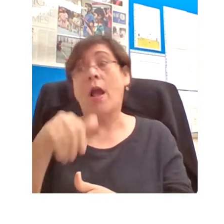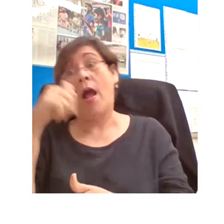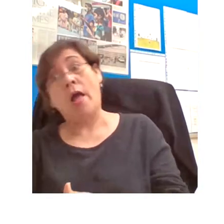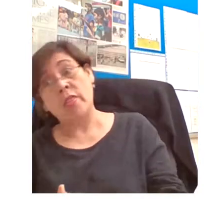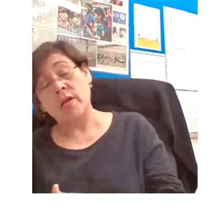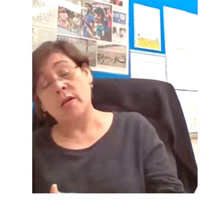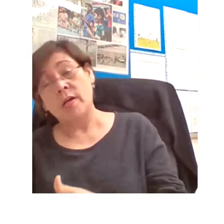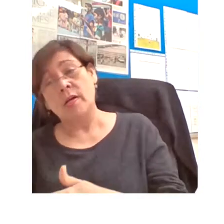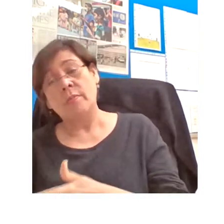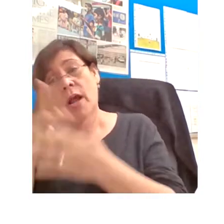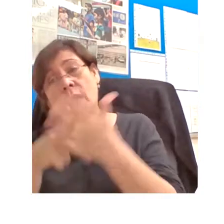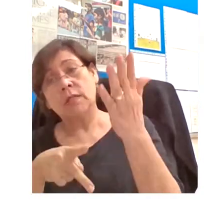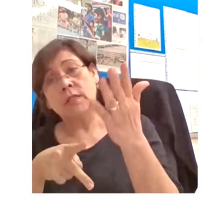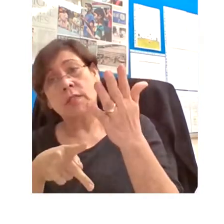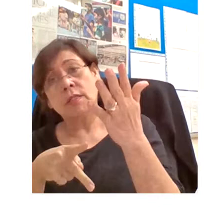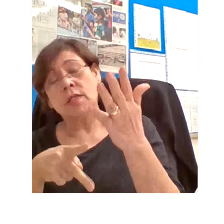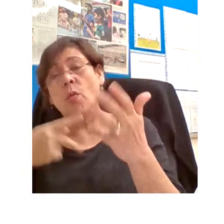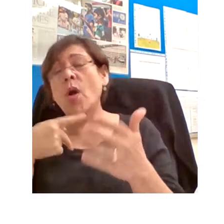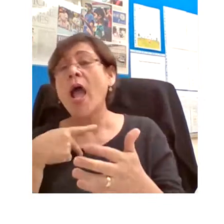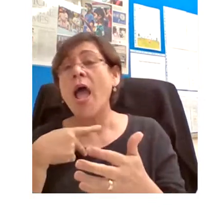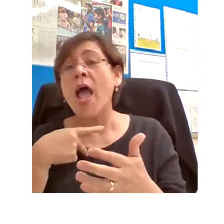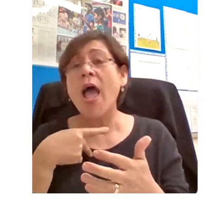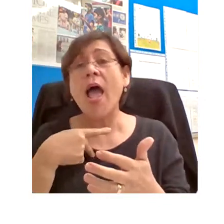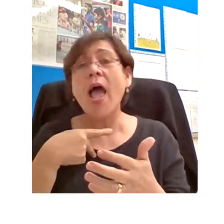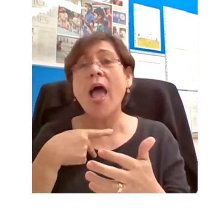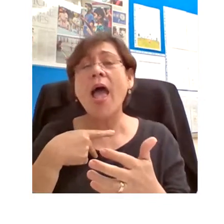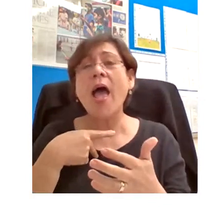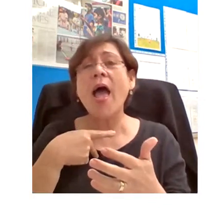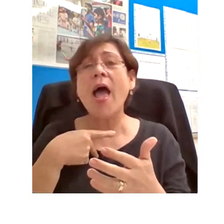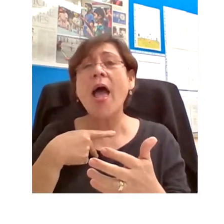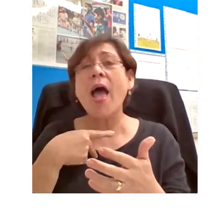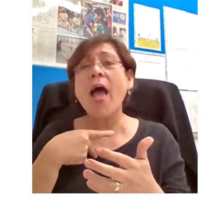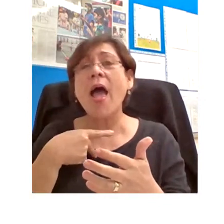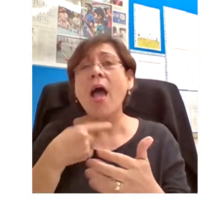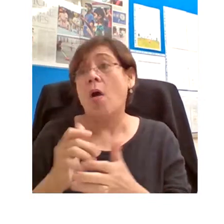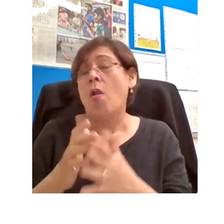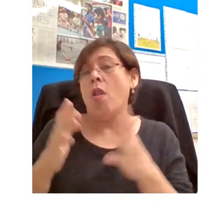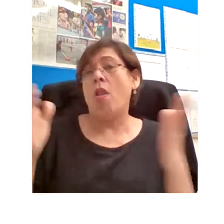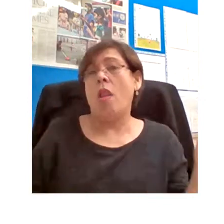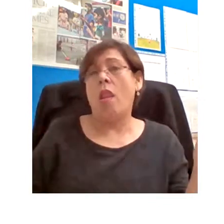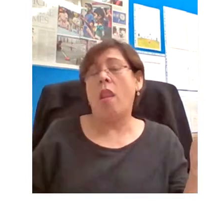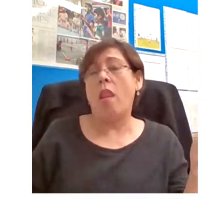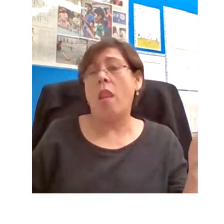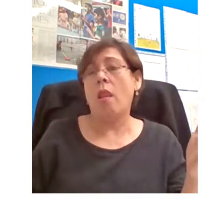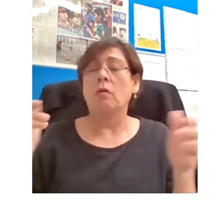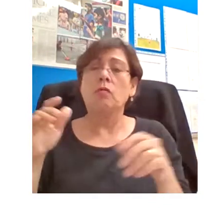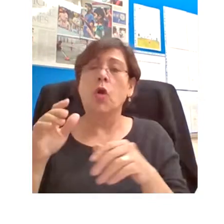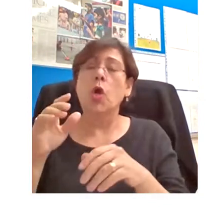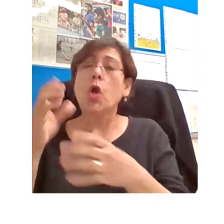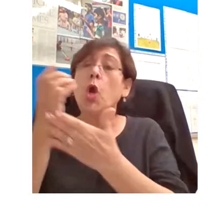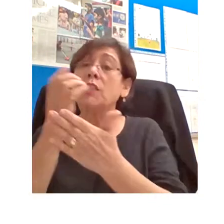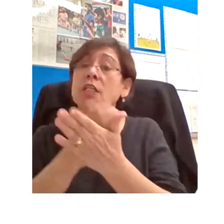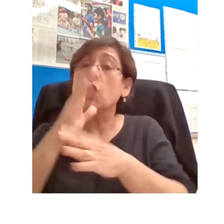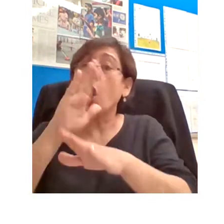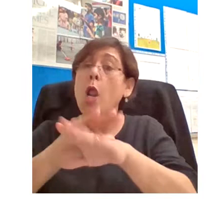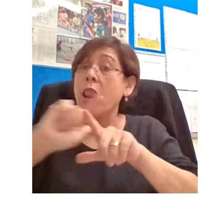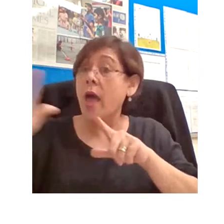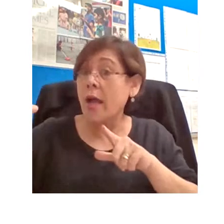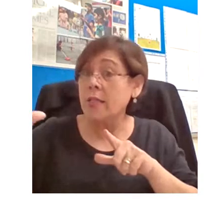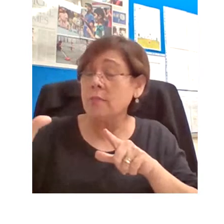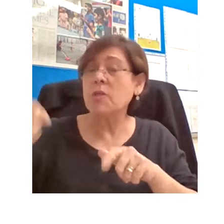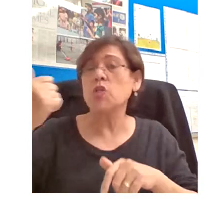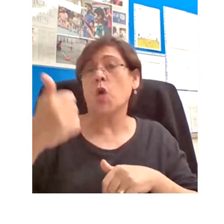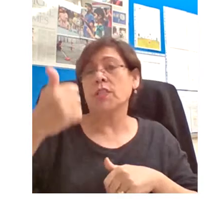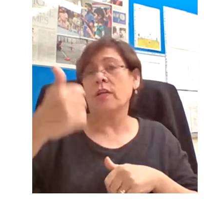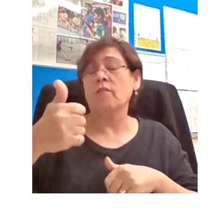of the spectrum, we have the massive open online courses, or the MOOCs, self-access learning at